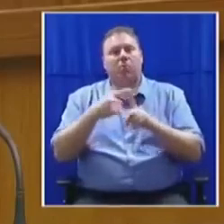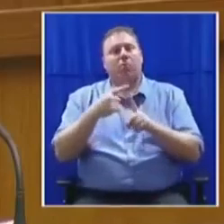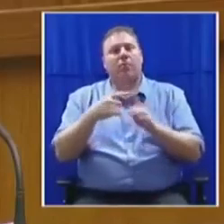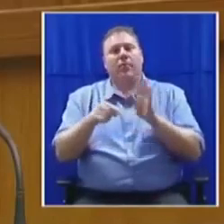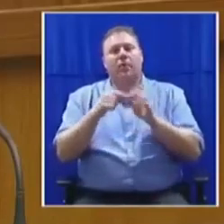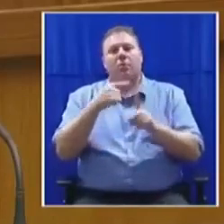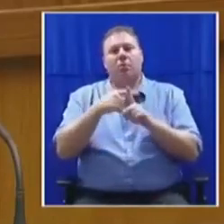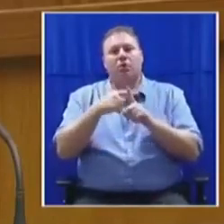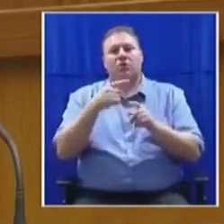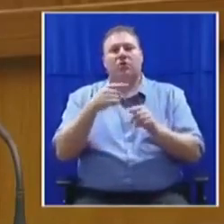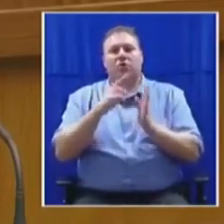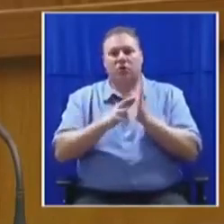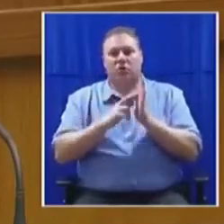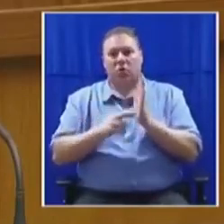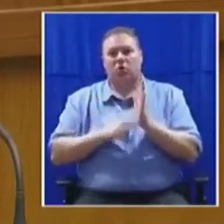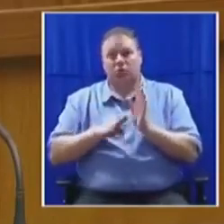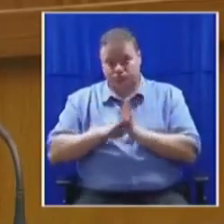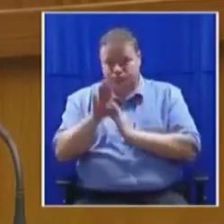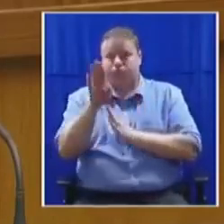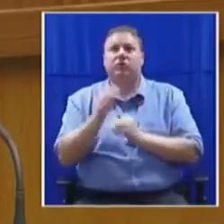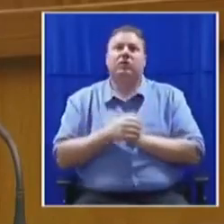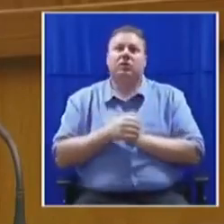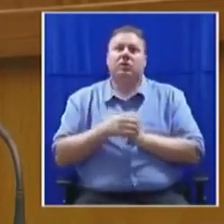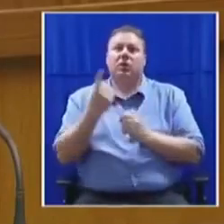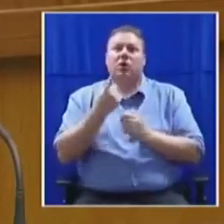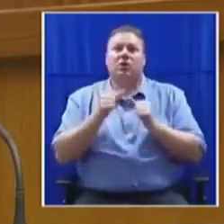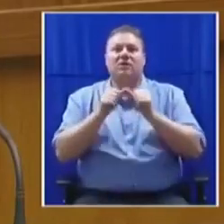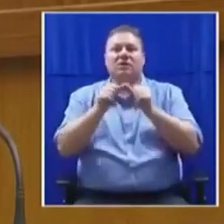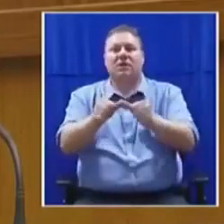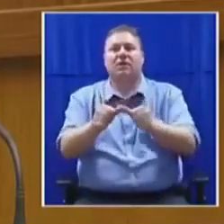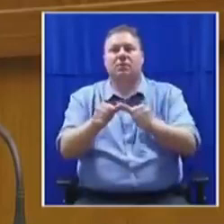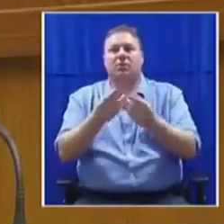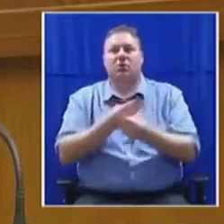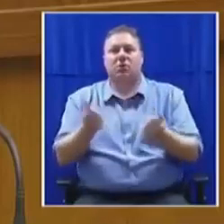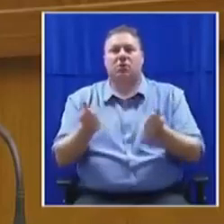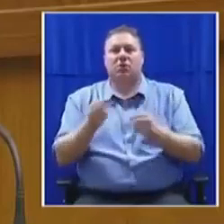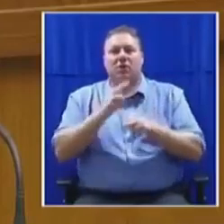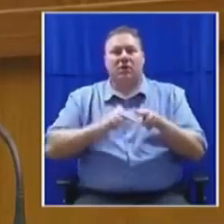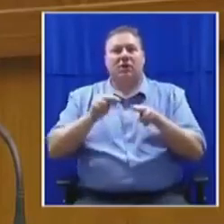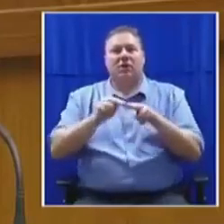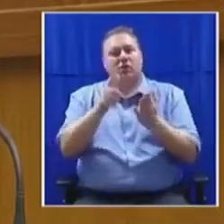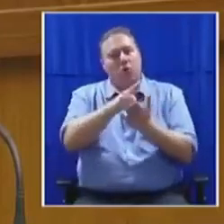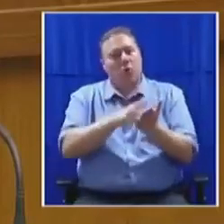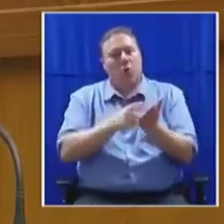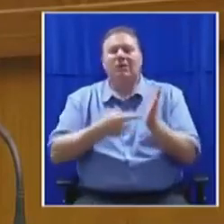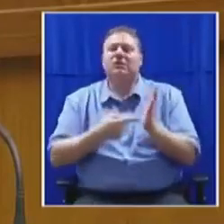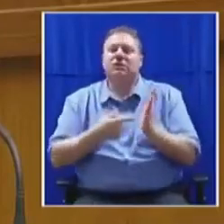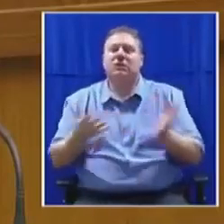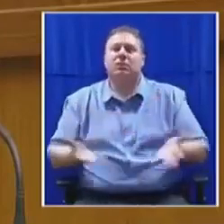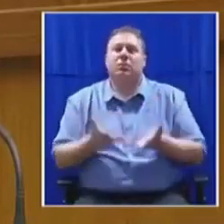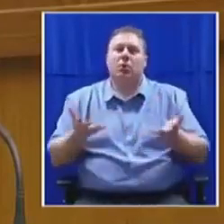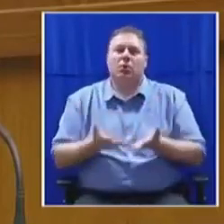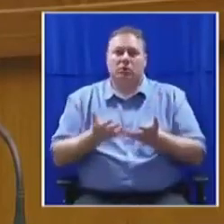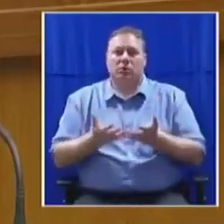correct direction, the only sustainable and long-term solution is national legislation that promotes the insourcing